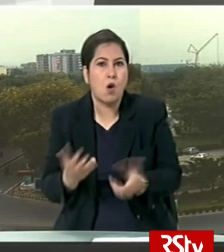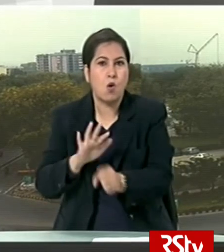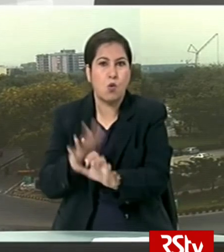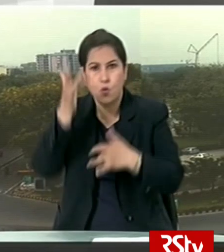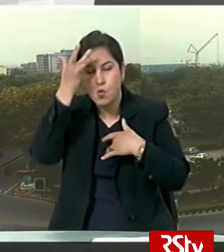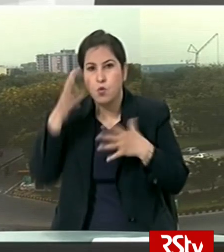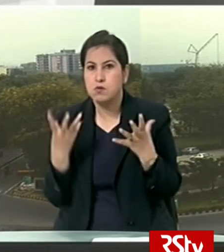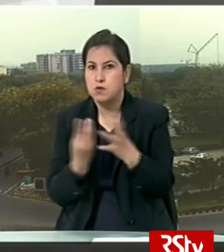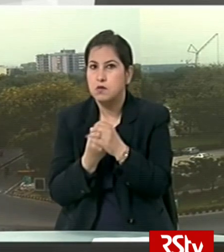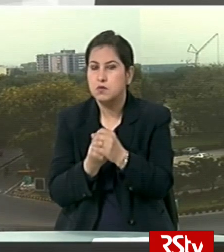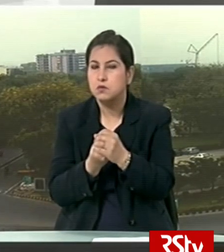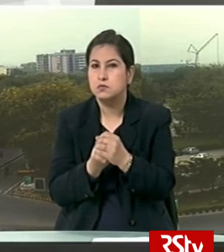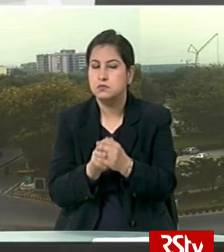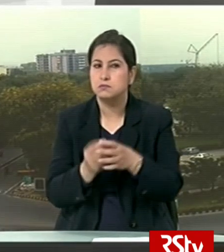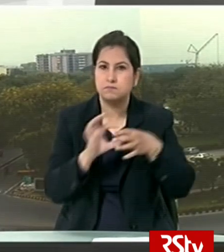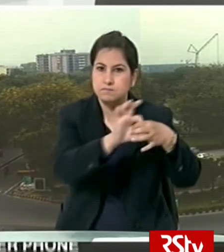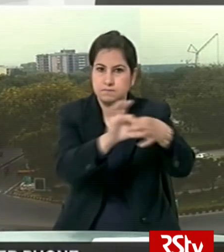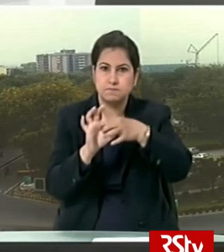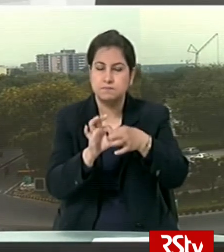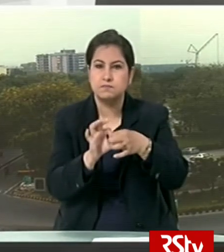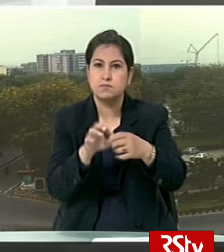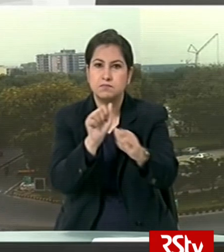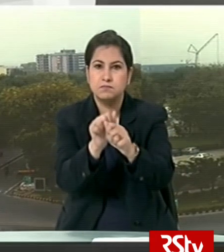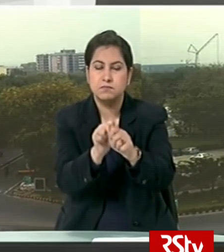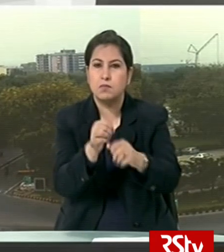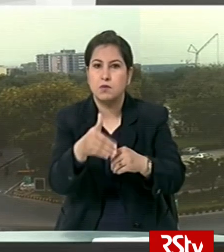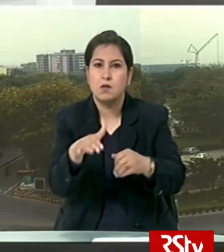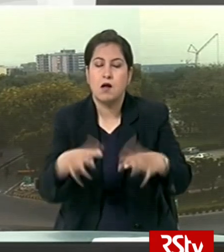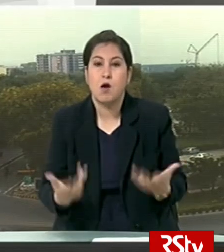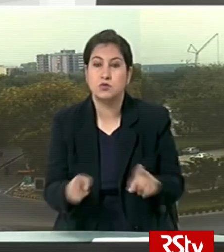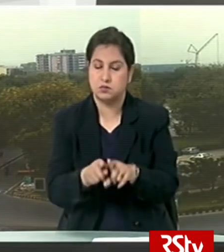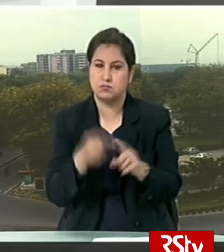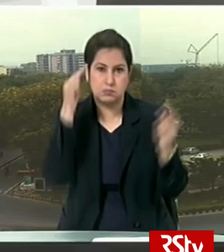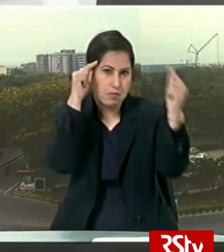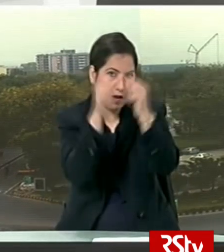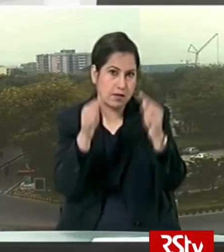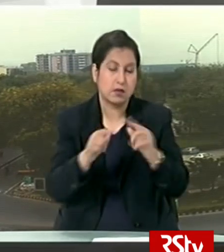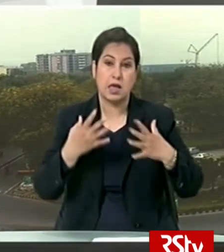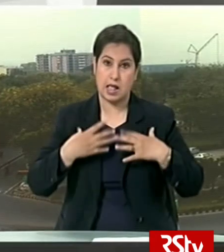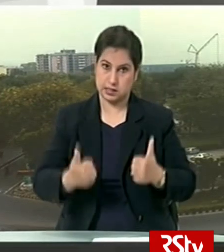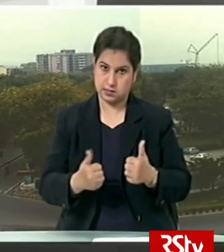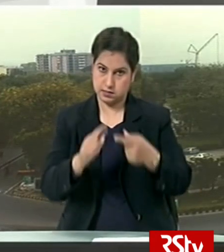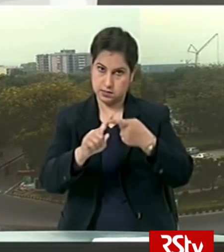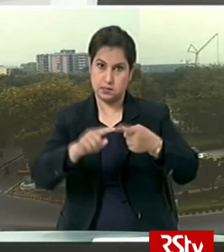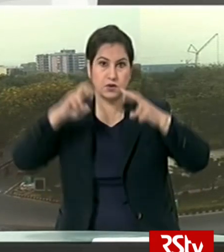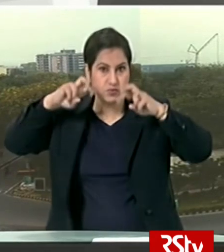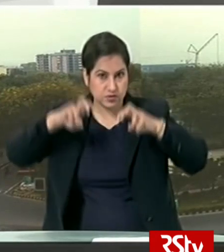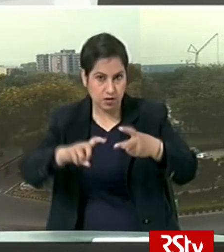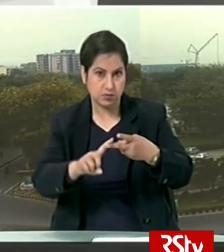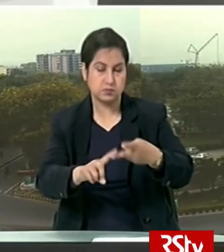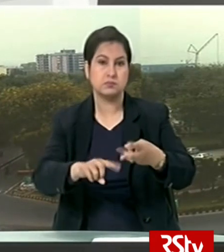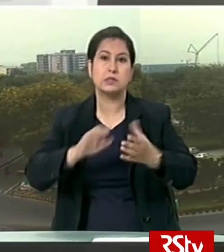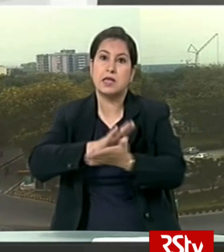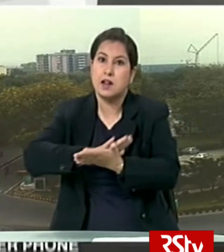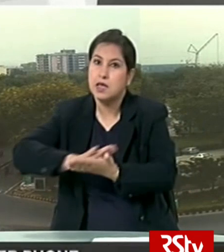which both countries could work together in the post-COVID world agreeing that sectors like health research, clean